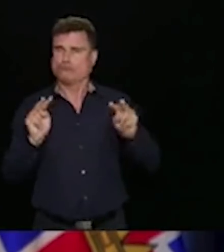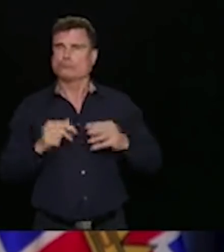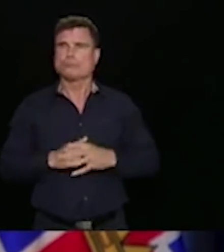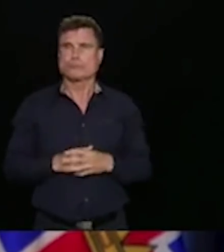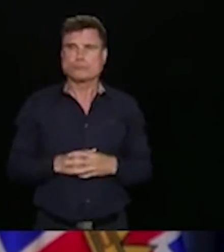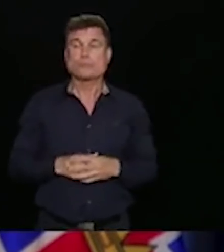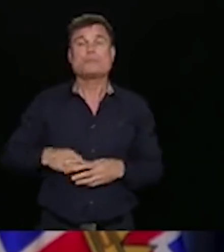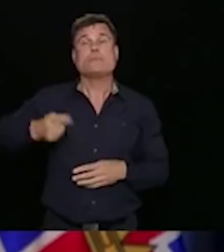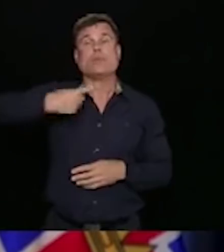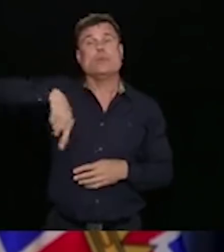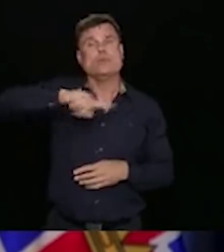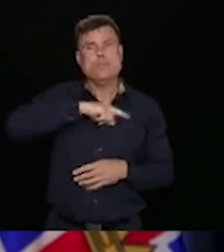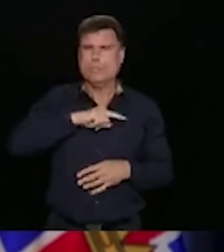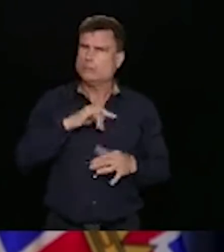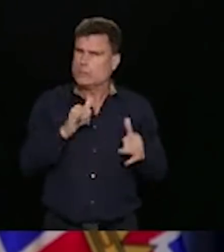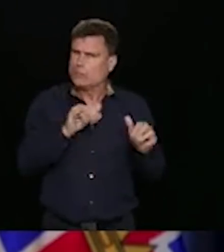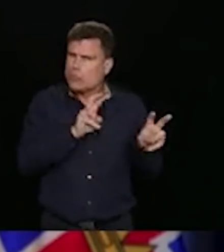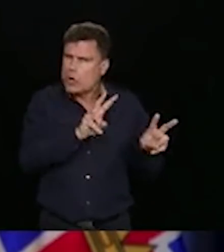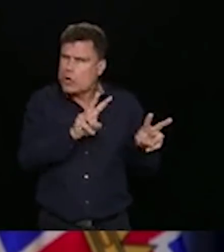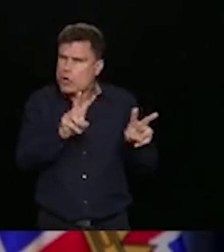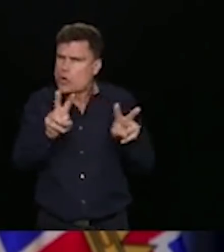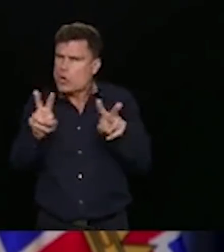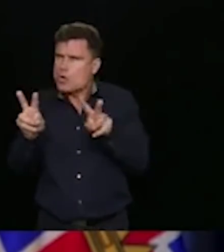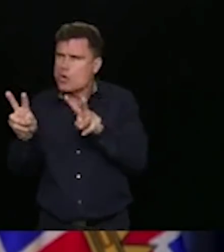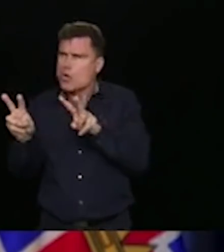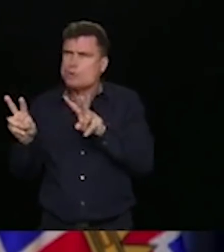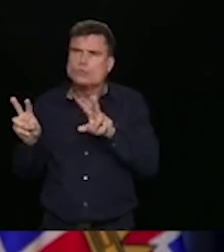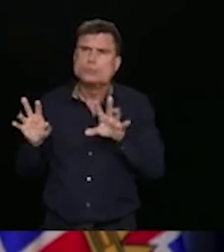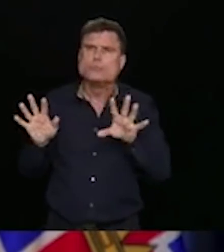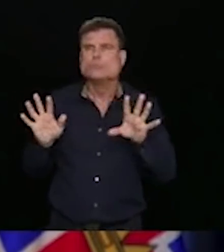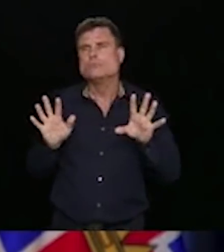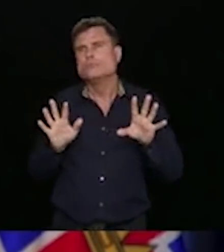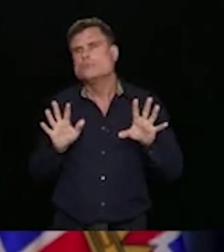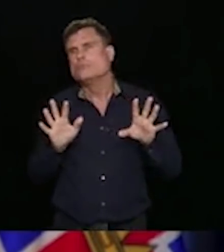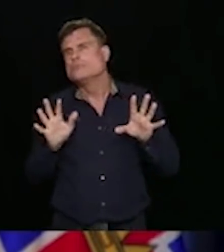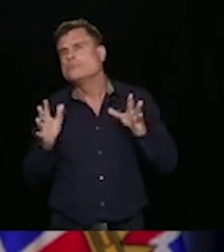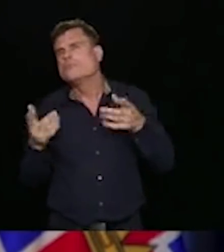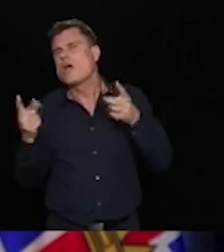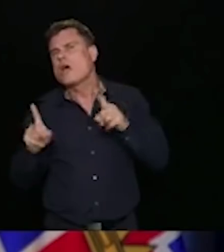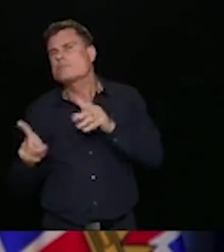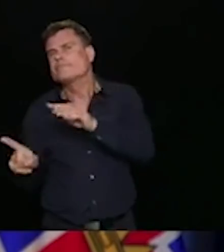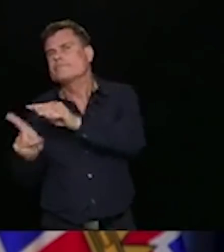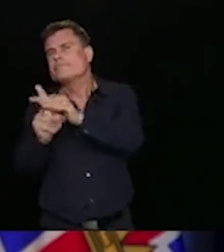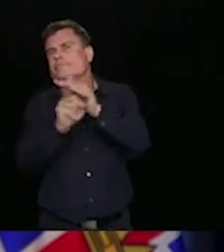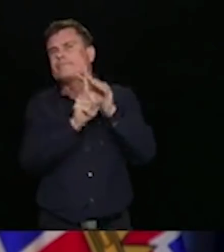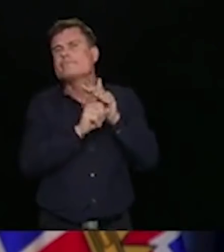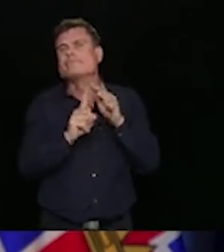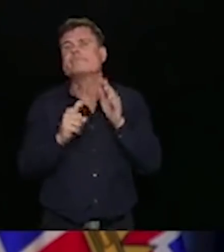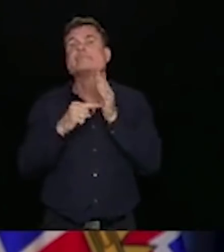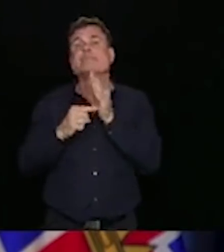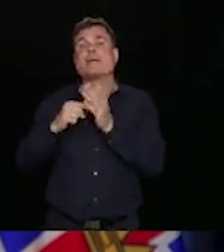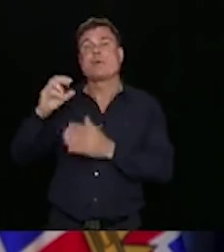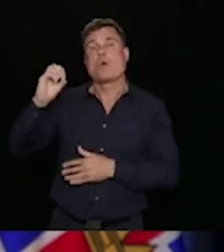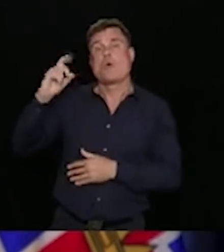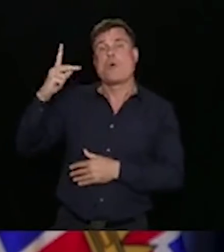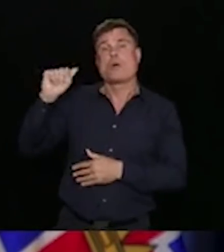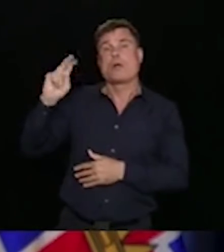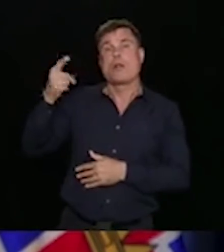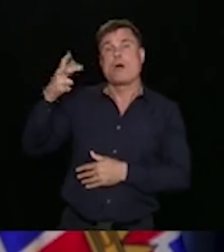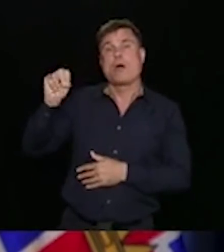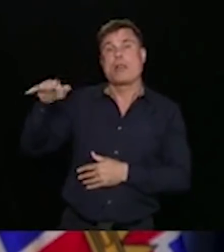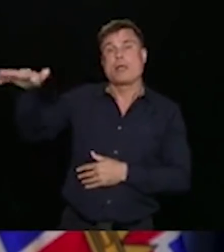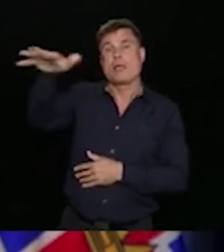the interior health region in the central and south Okanagan where a number of events happened over the past couple of weeks